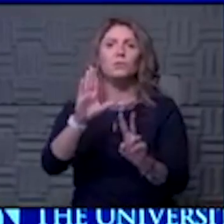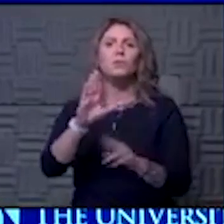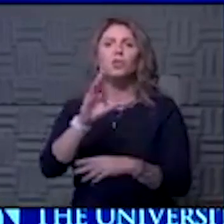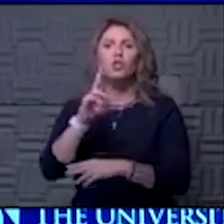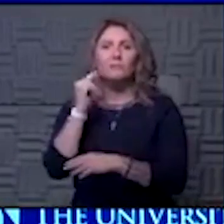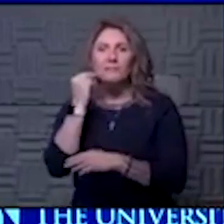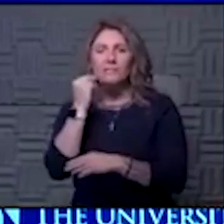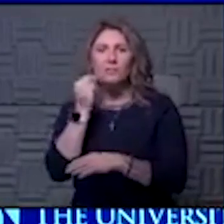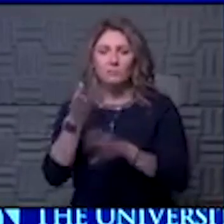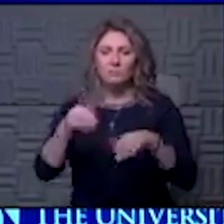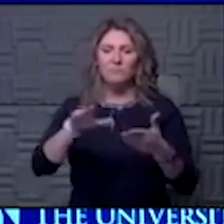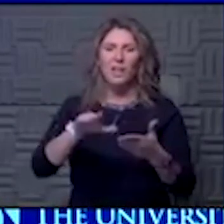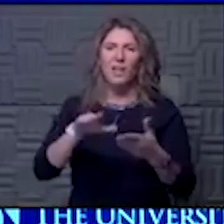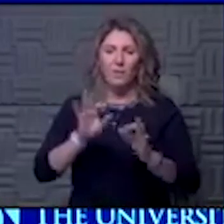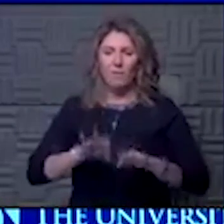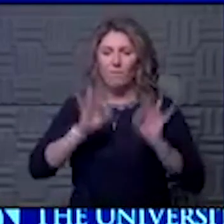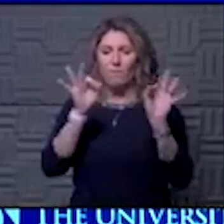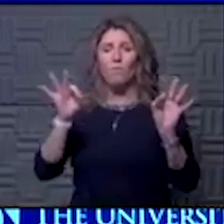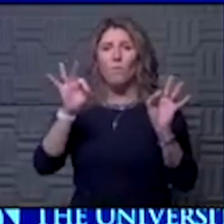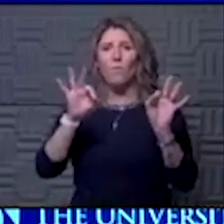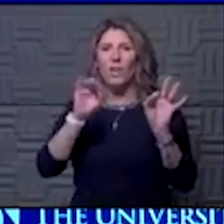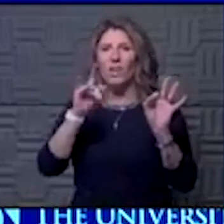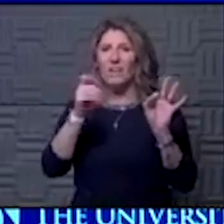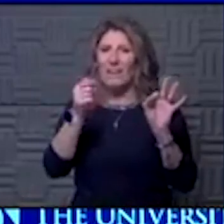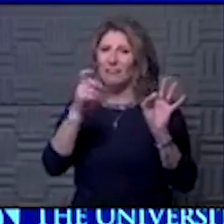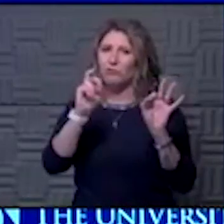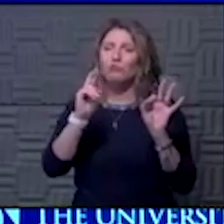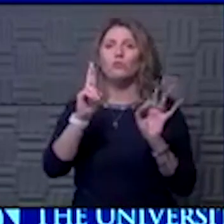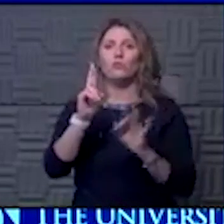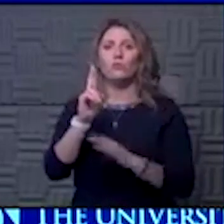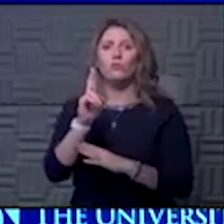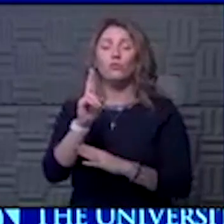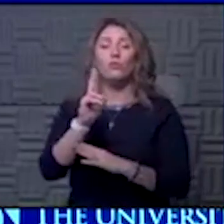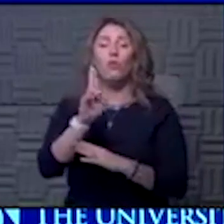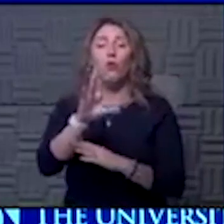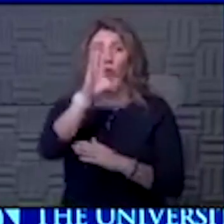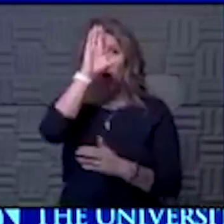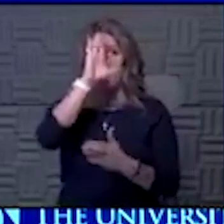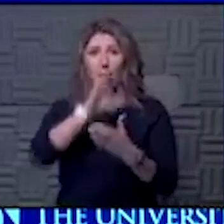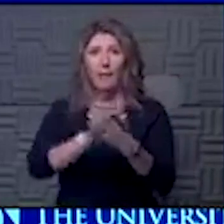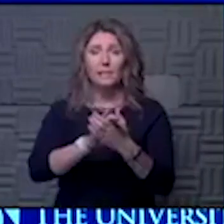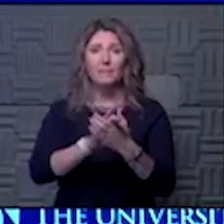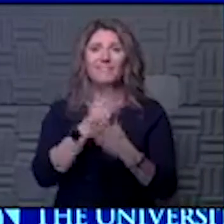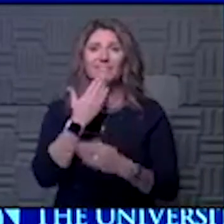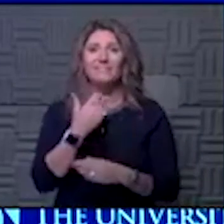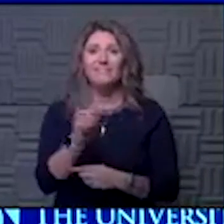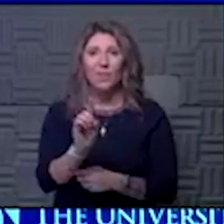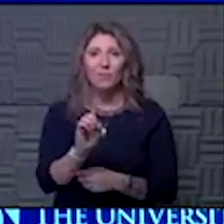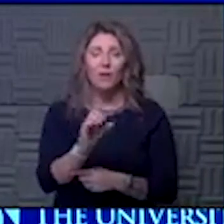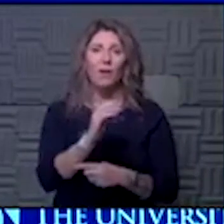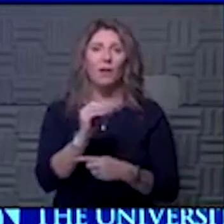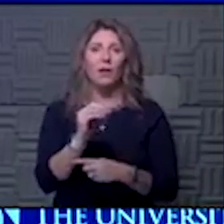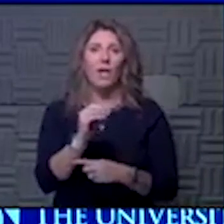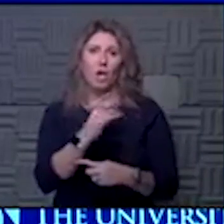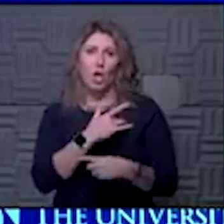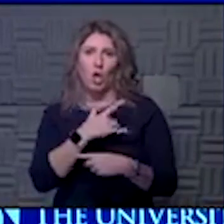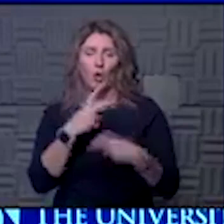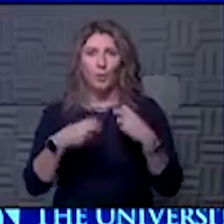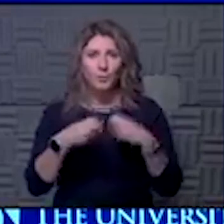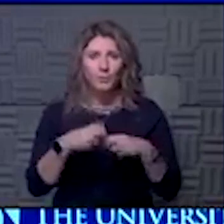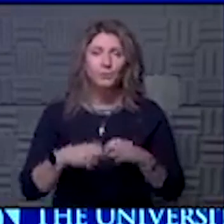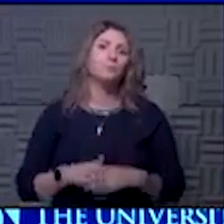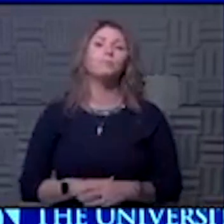cancer. Ouch. I'm so sorry. That's bad. Loretta's husband is diabetic and has heart issues.